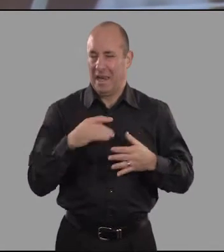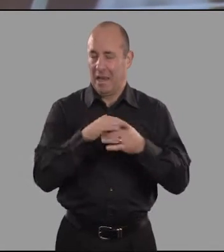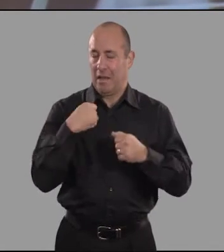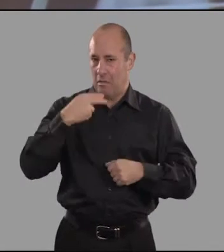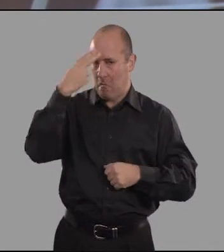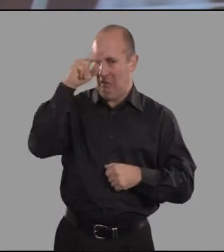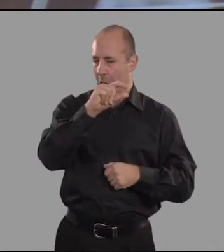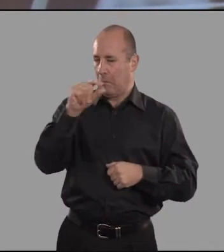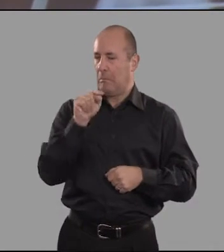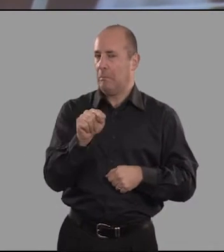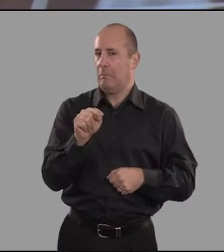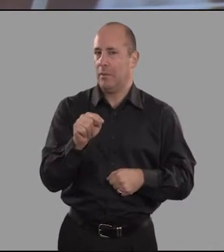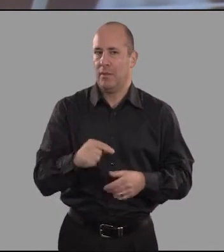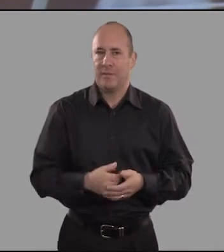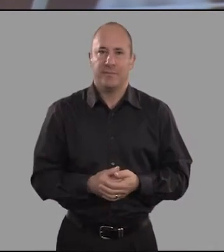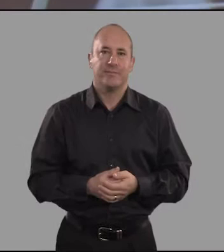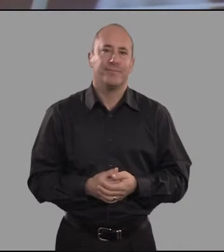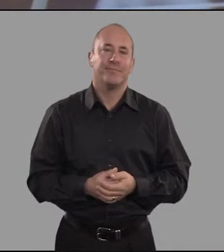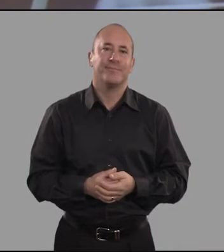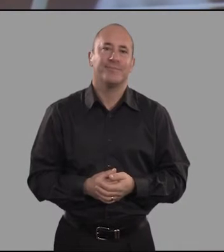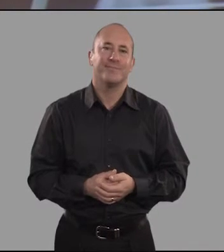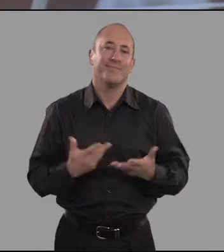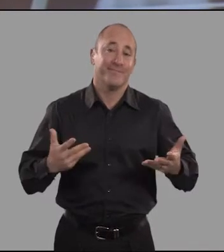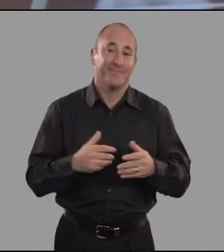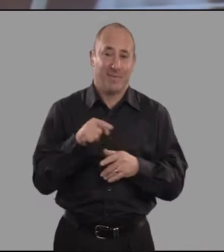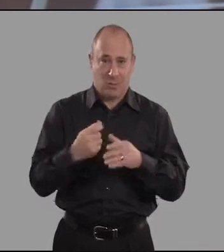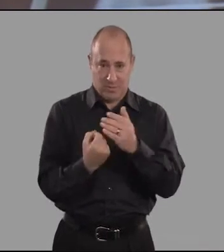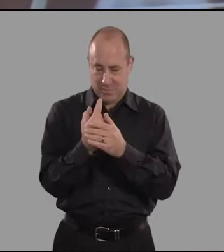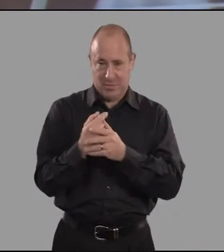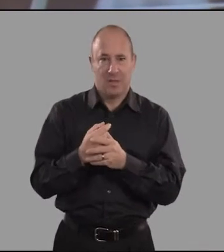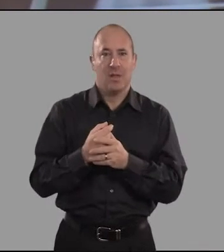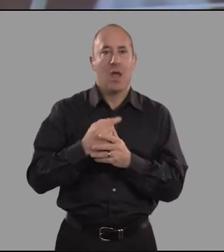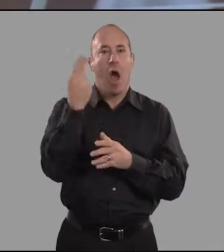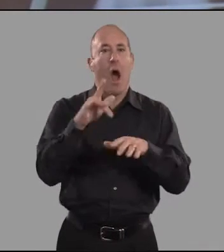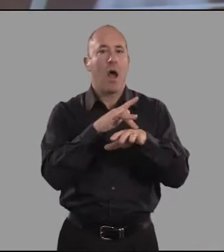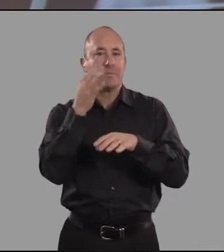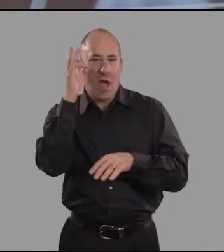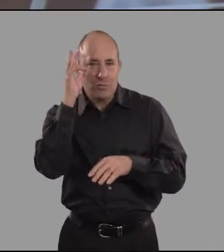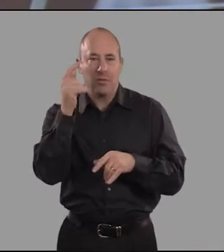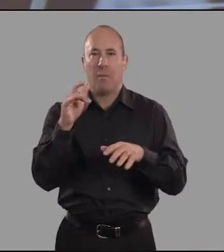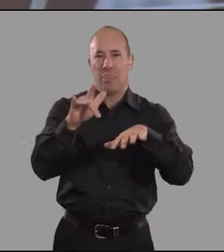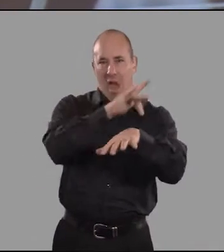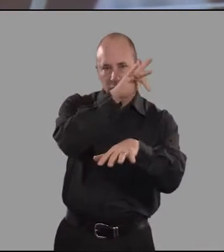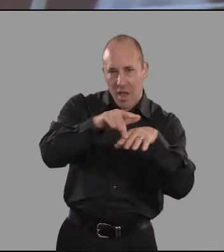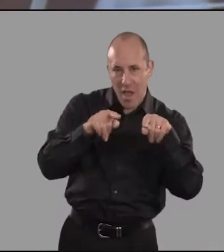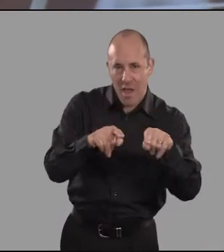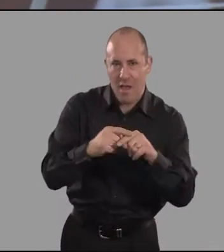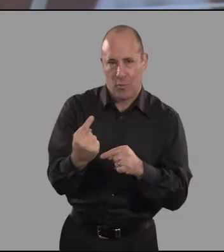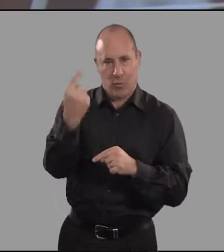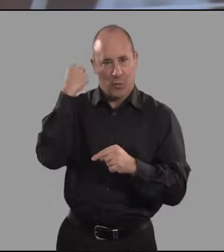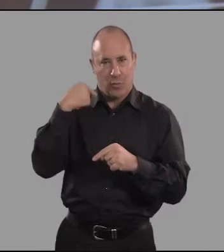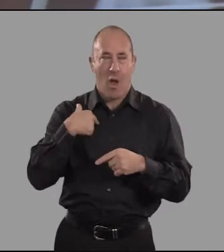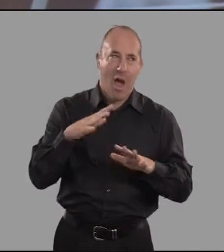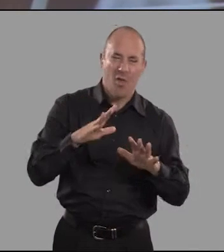But I guess there was something around my name. But as a result of these interventions by the Arts Council in the theatre,